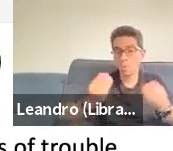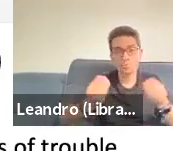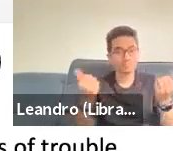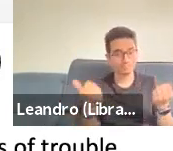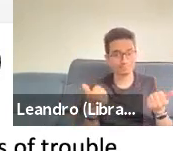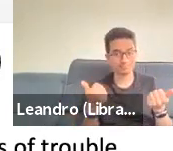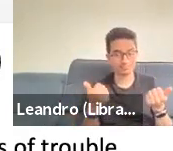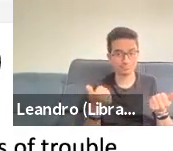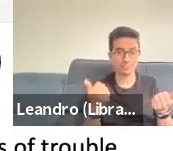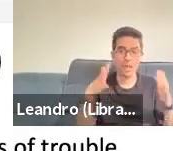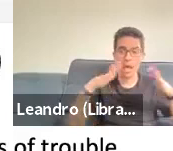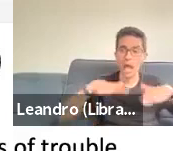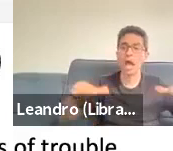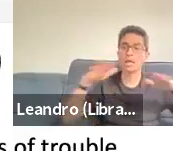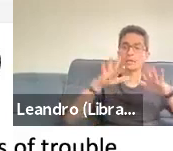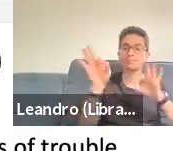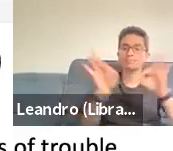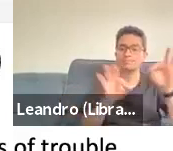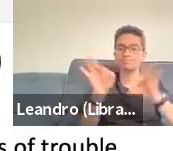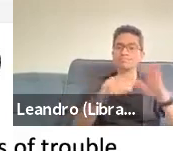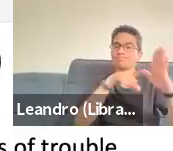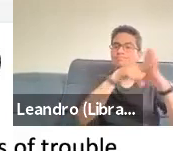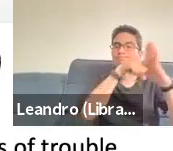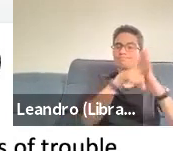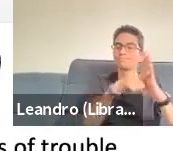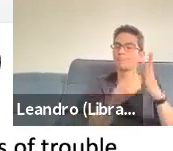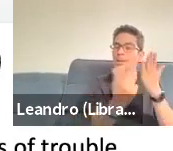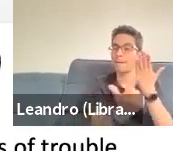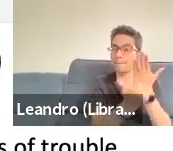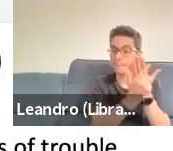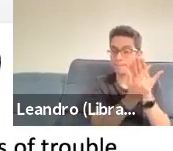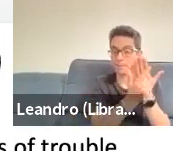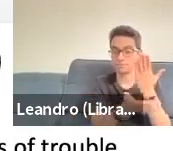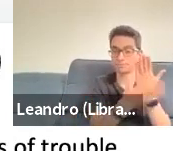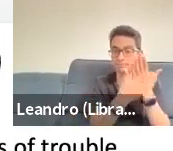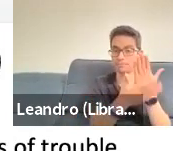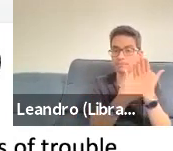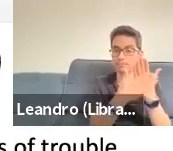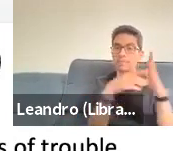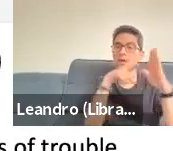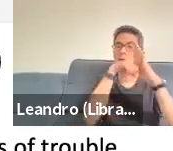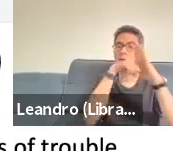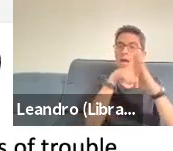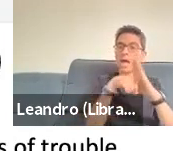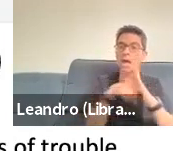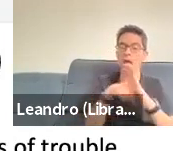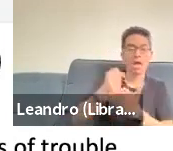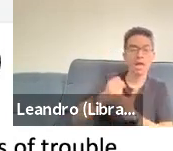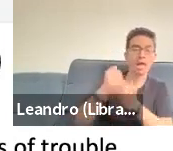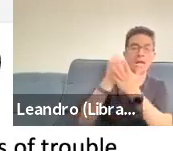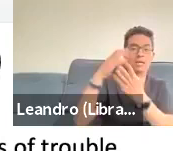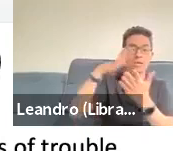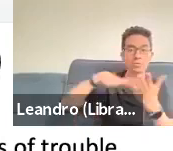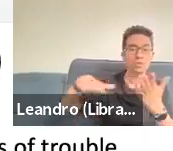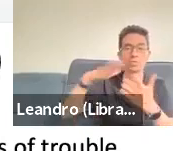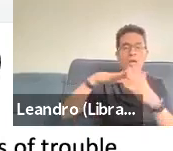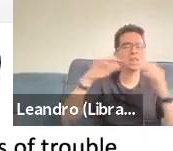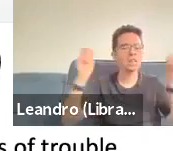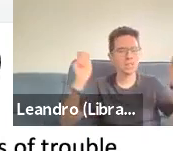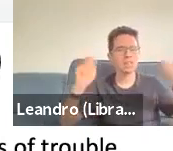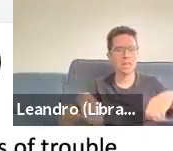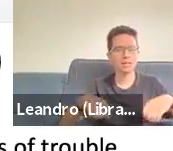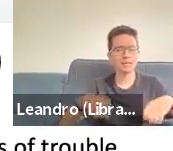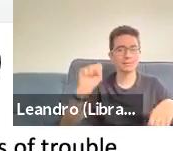the assistants, the aides. So take it together then these empirical findings all grounded in more of a chat perspective or